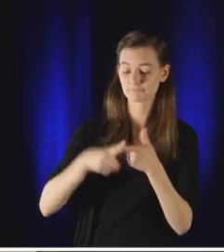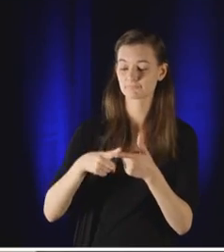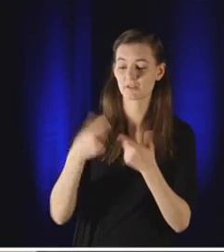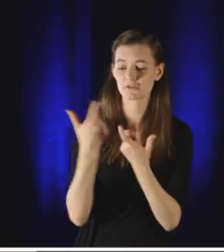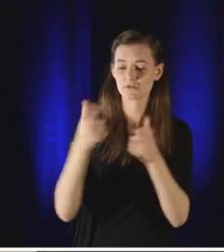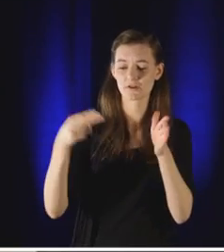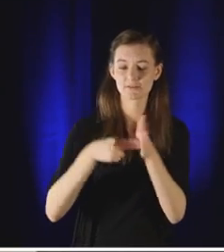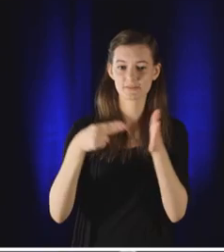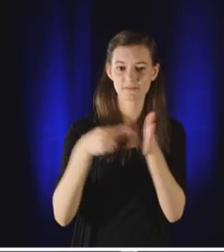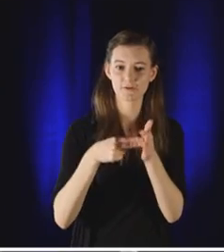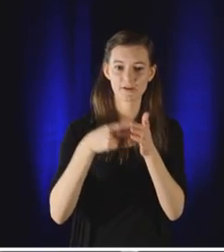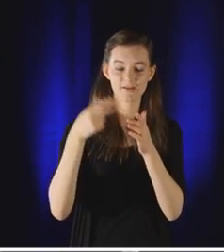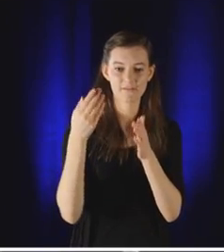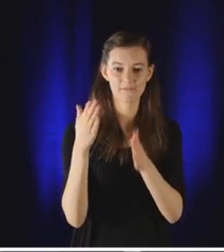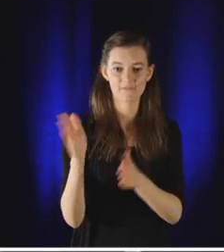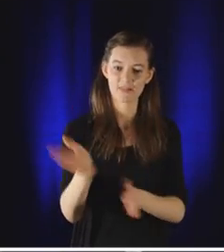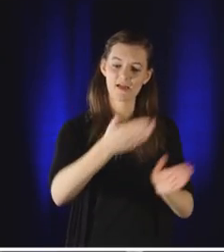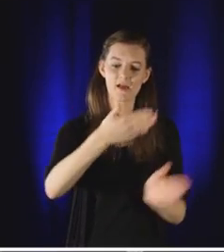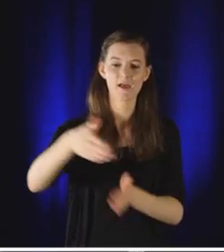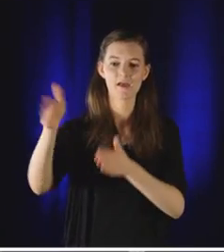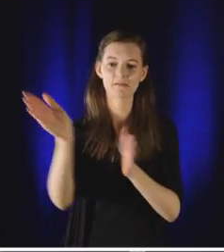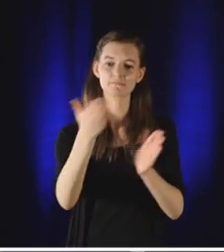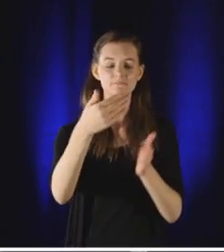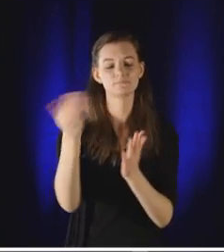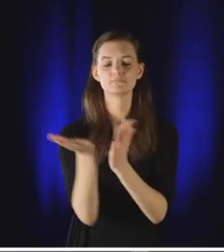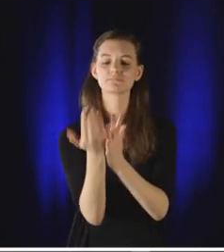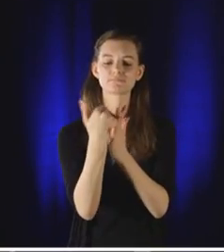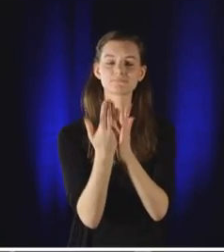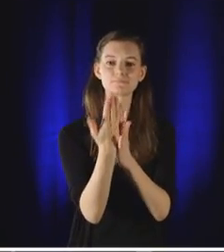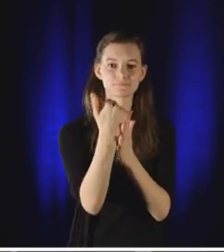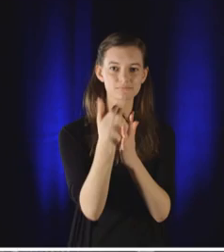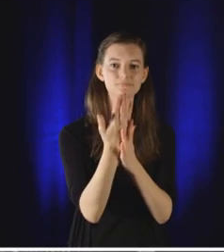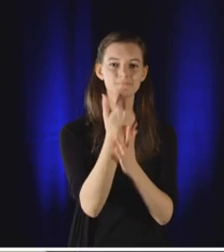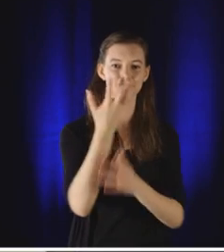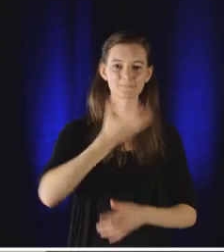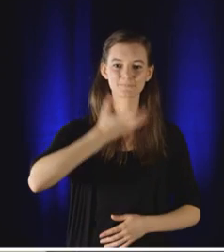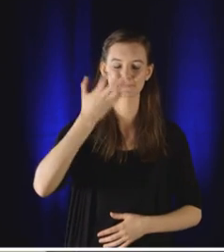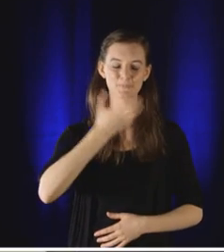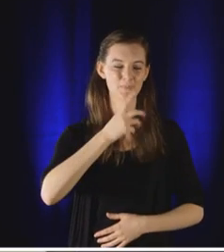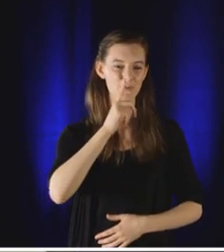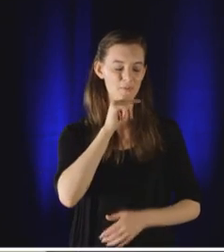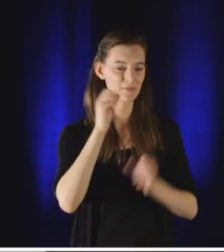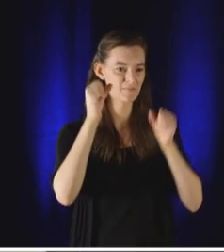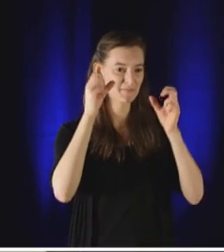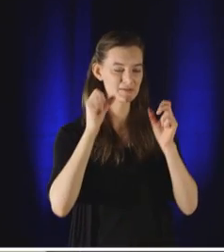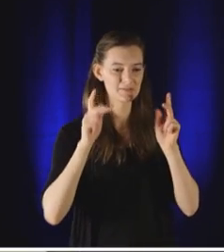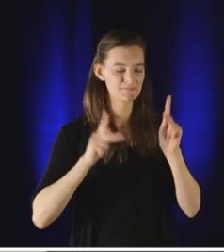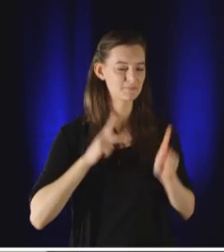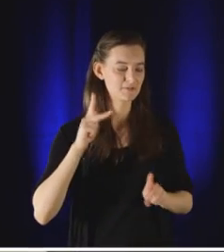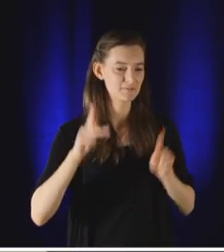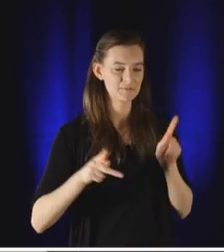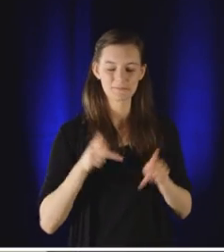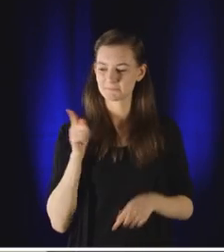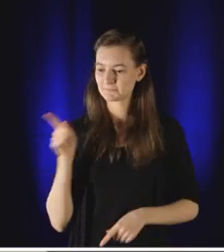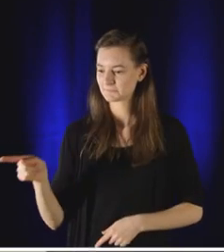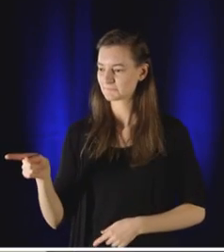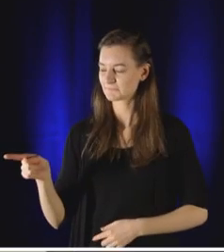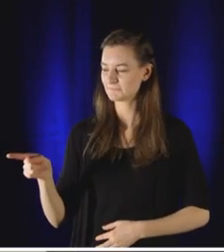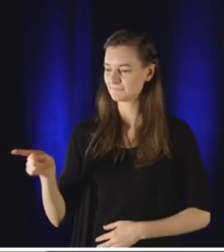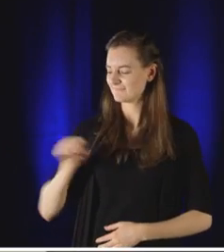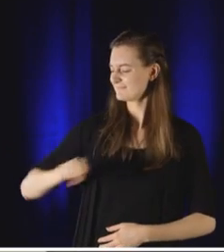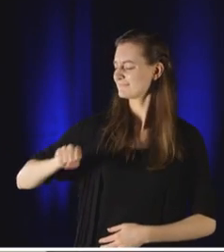wove the largest Syrian revolutionary flag in history. So who are these amazing people?